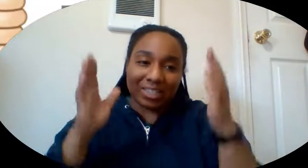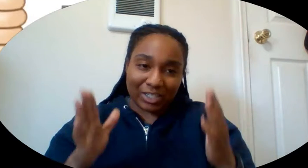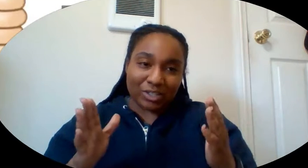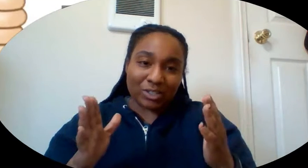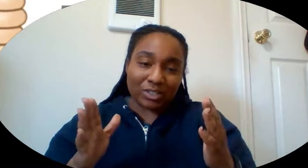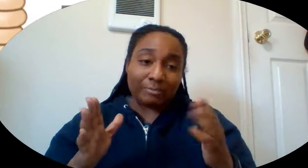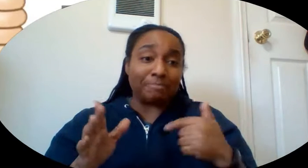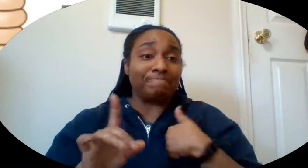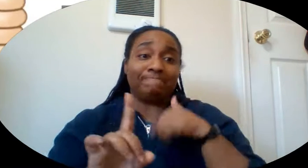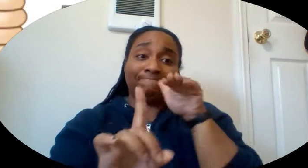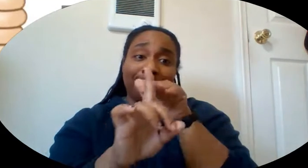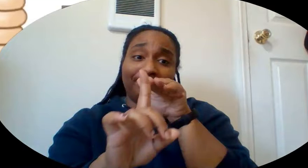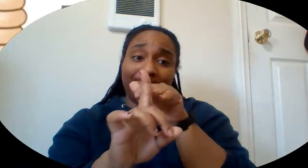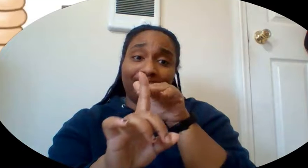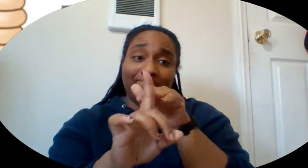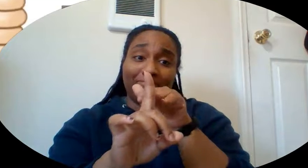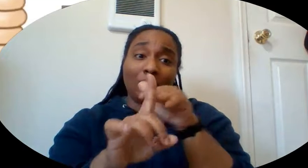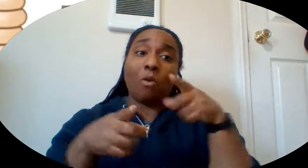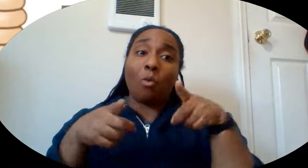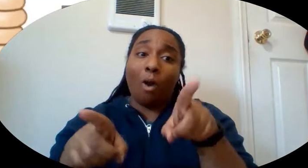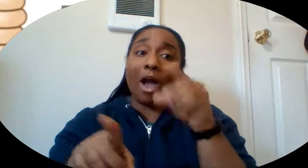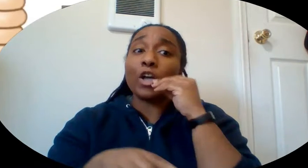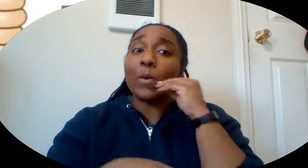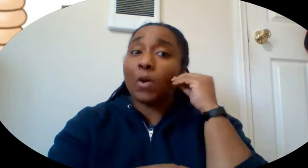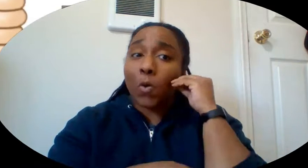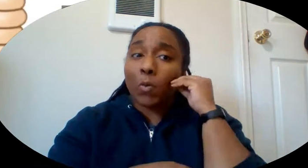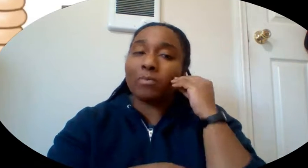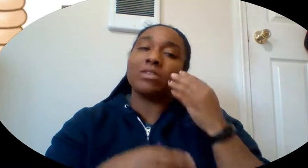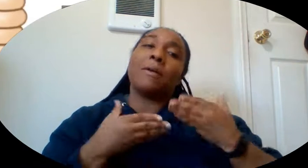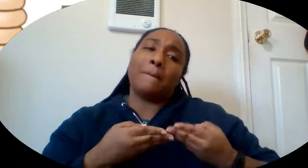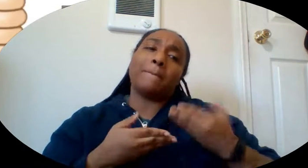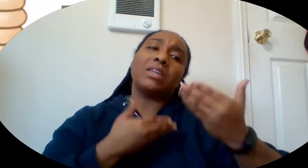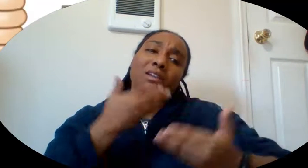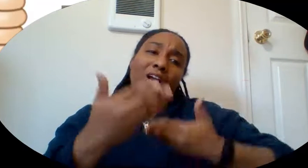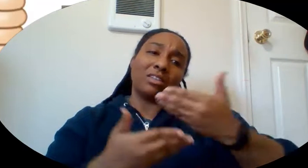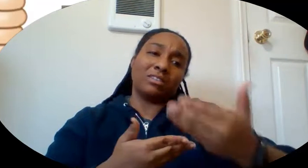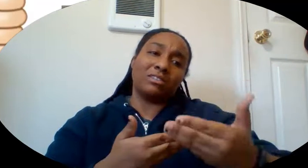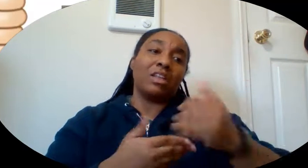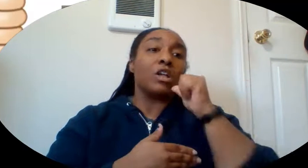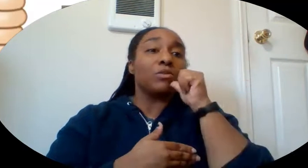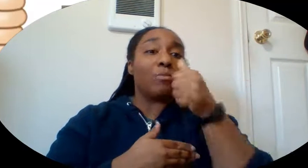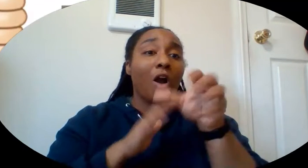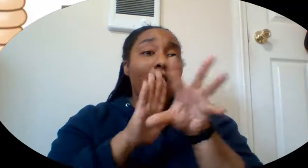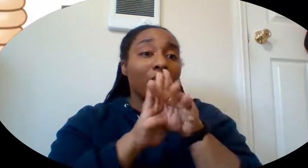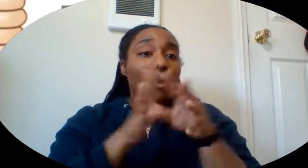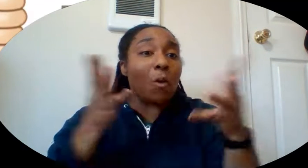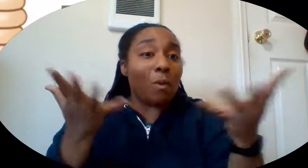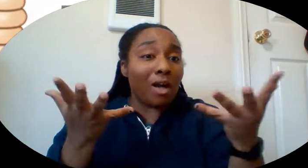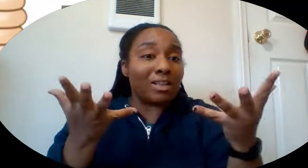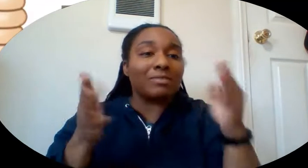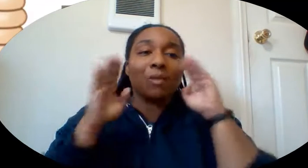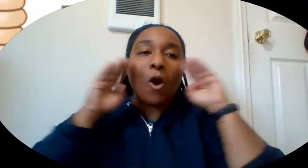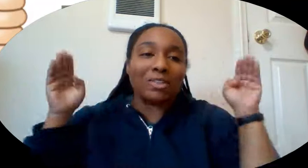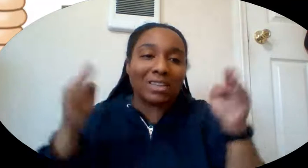Let me remind that while you're at home, be kind. Tomorrow's video will be about being